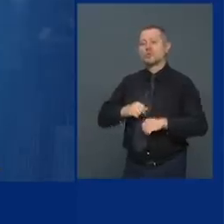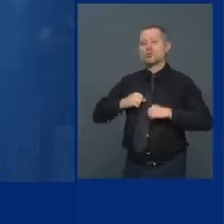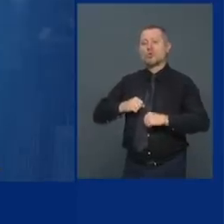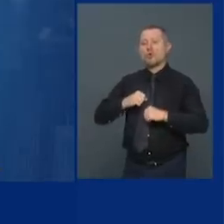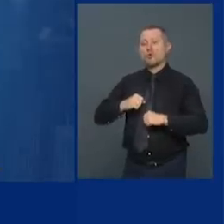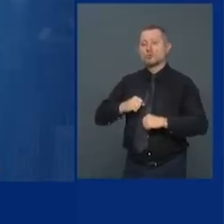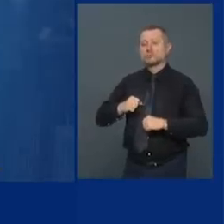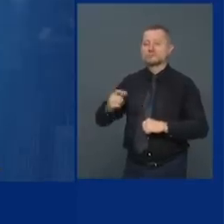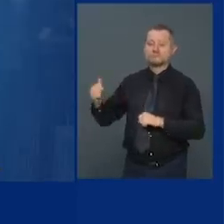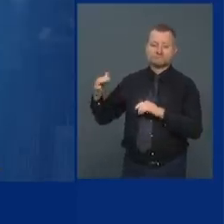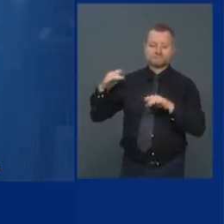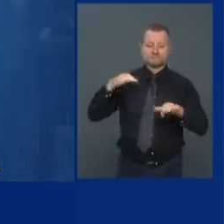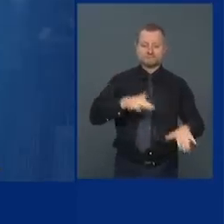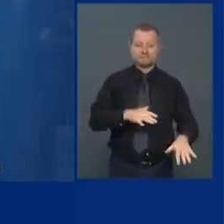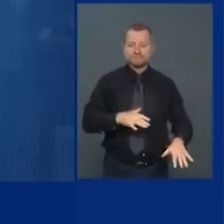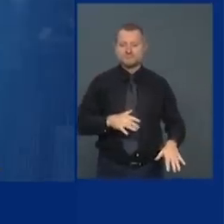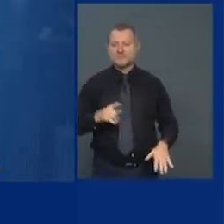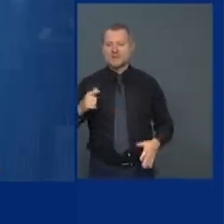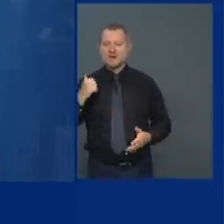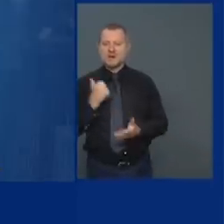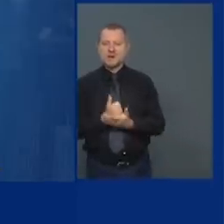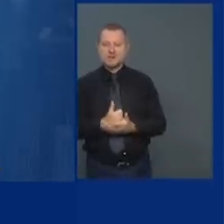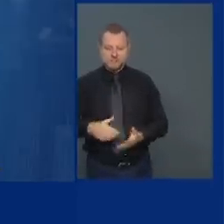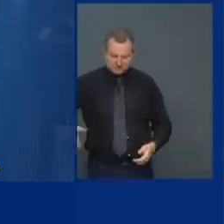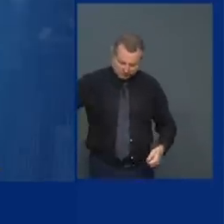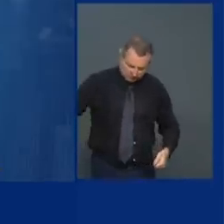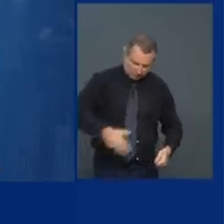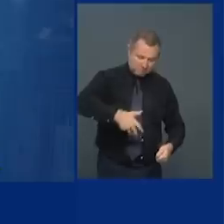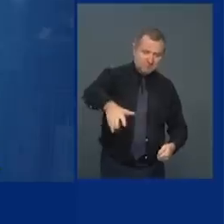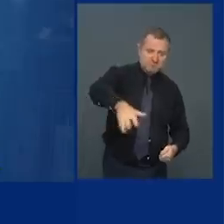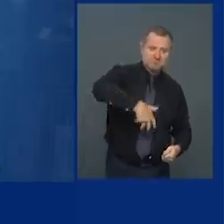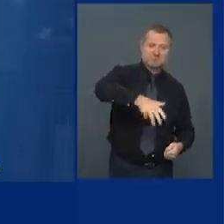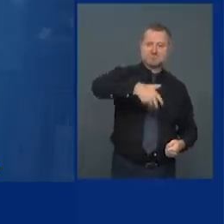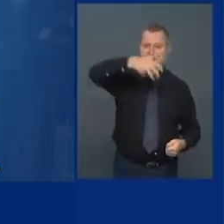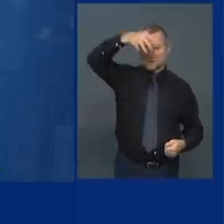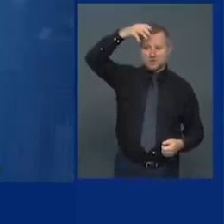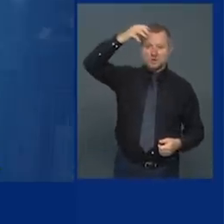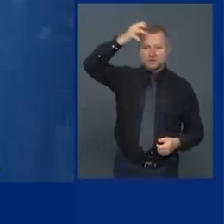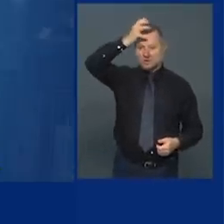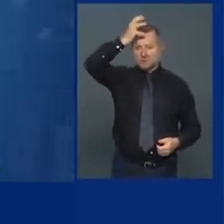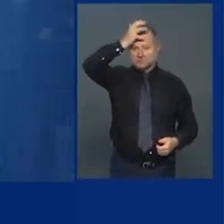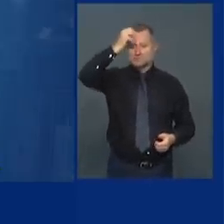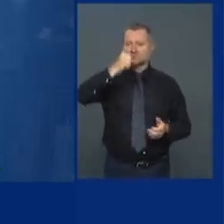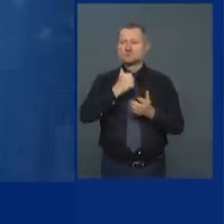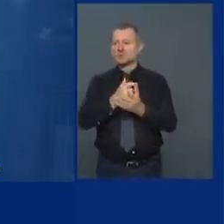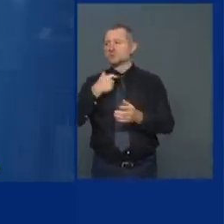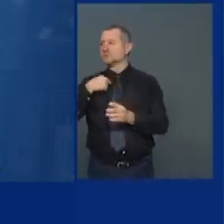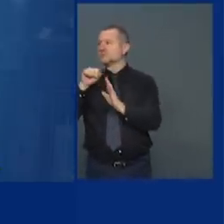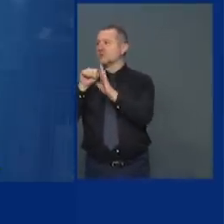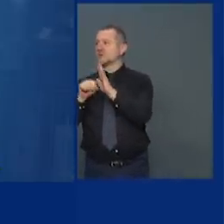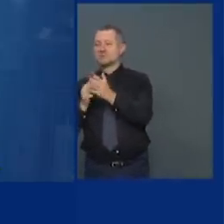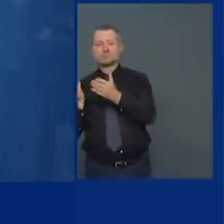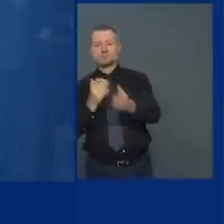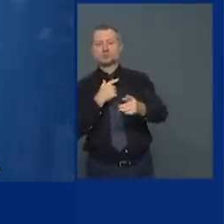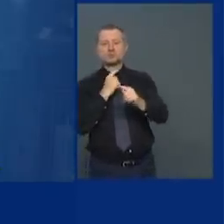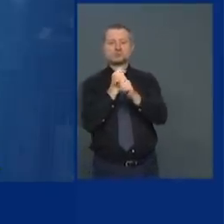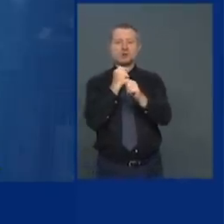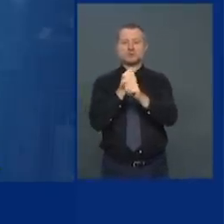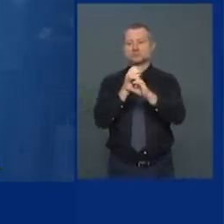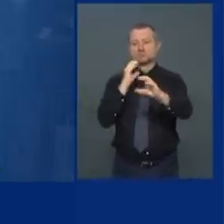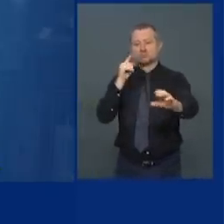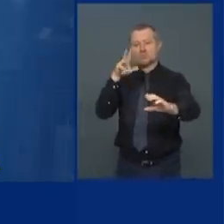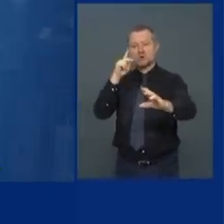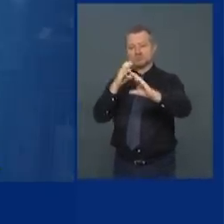come help pick up the garbage state can bring in trucks personnel and